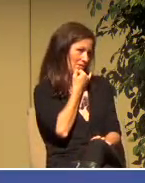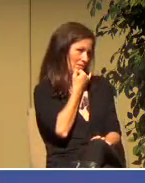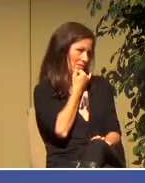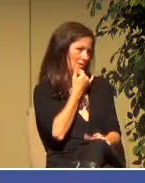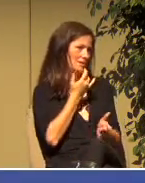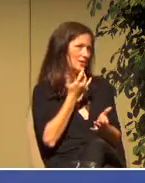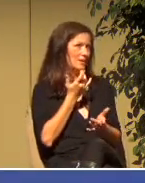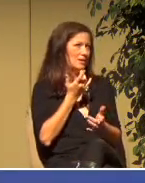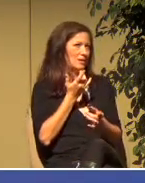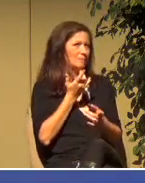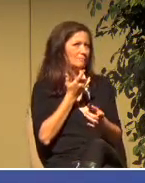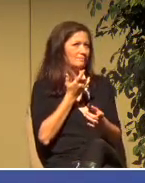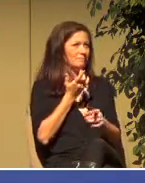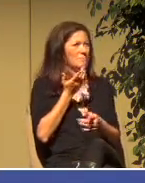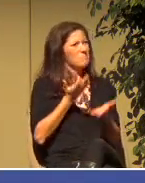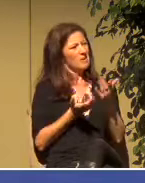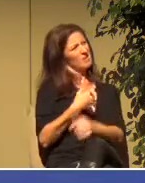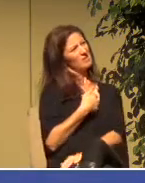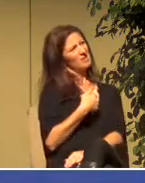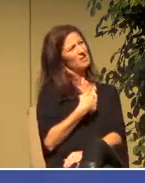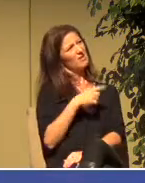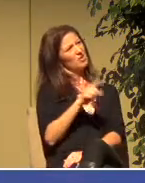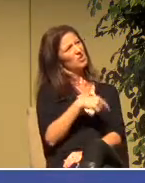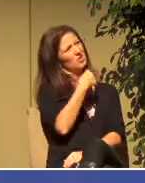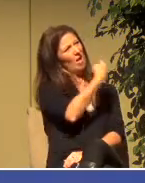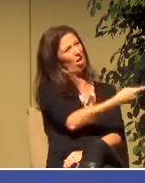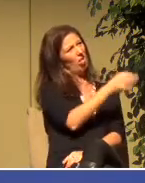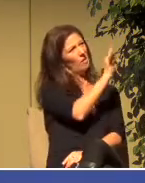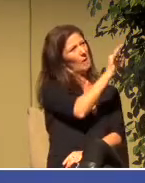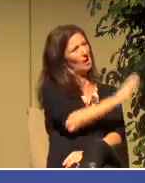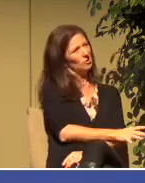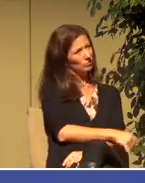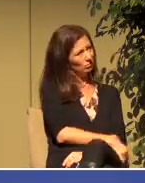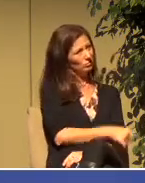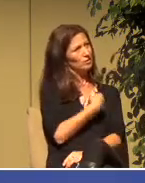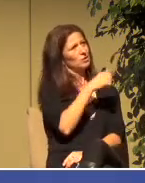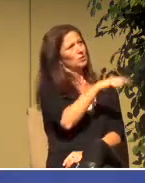tell an elder, maybe I should tell the pastor, maybe this is not right.